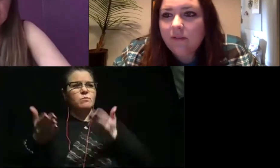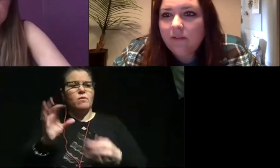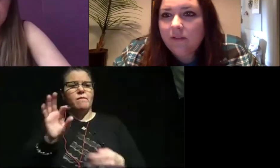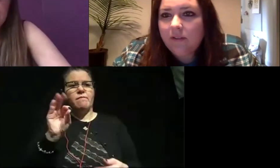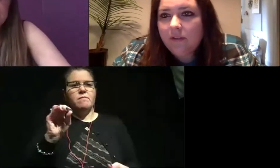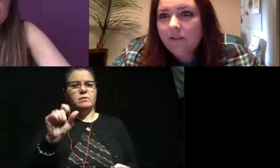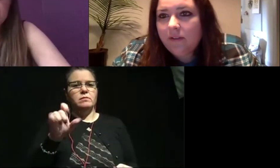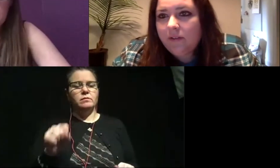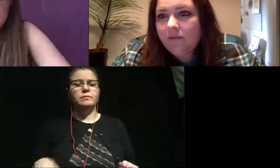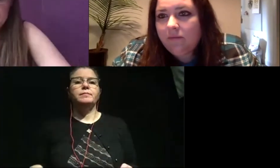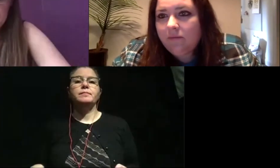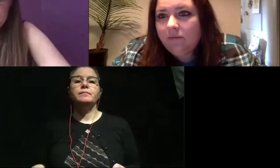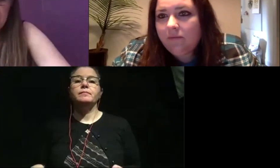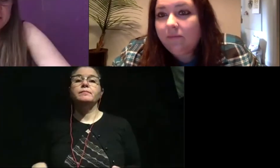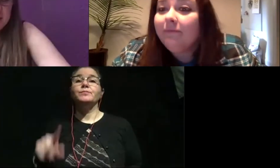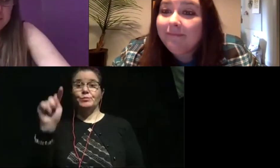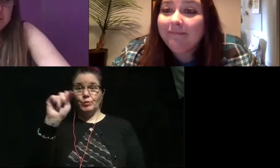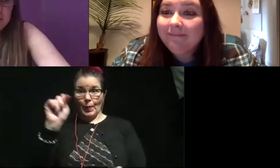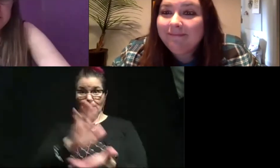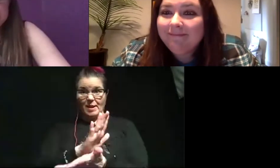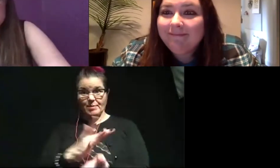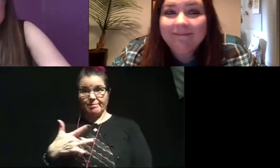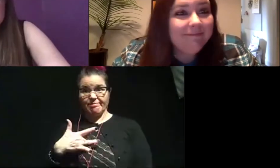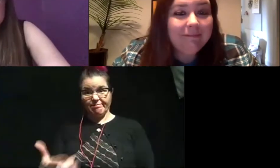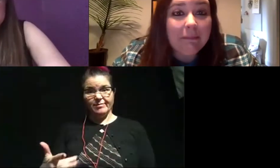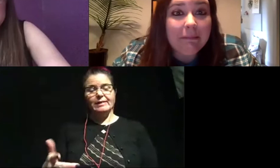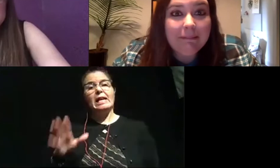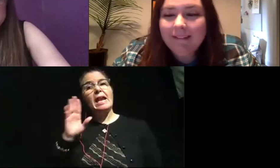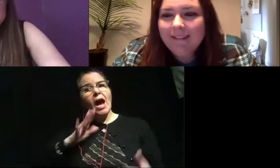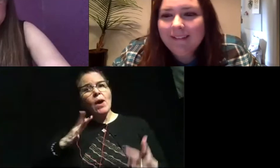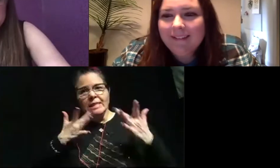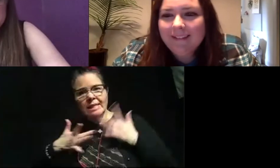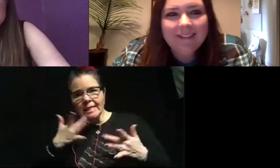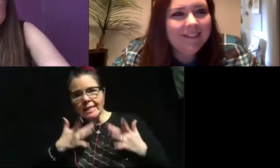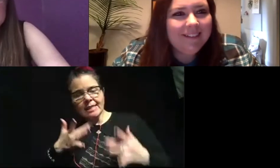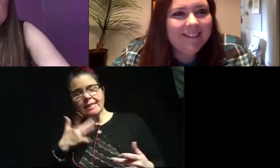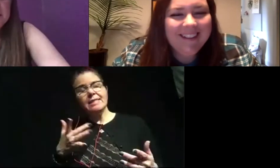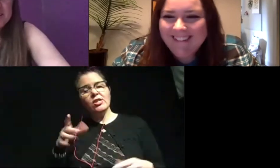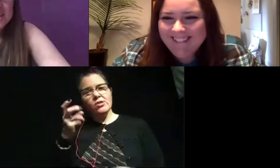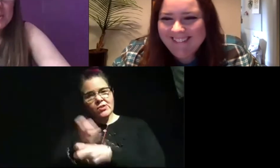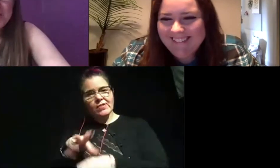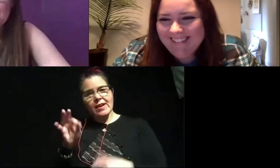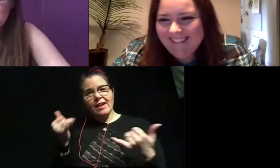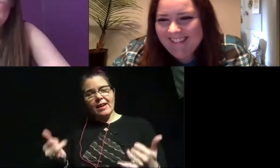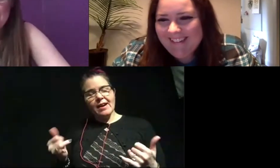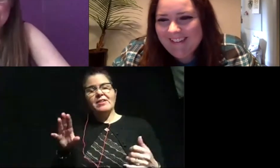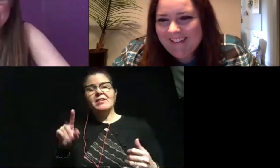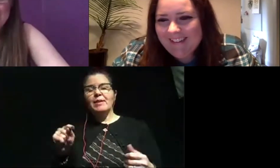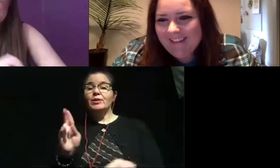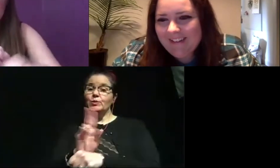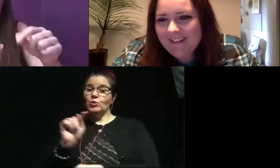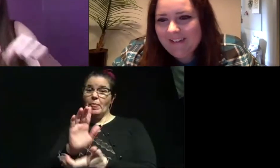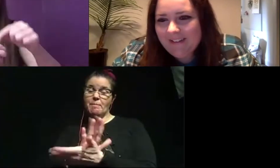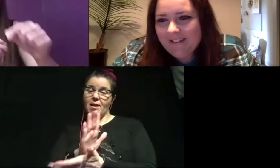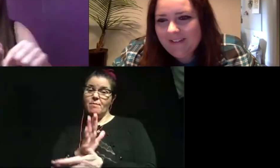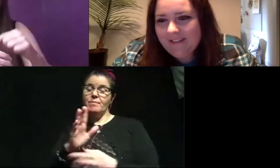So, um, toilet paper, a lot of the times, which now I understand is a little bit of a rare commodity, but, uh, we use toilet paper a lot